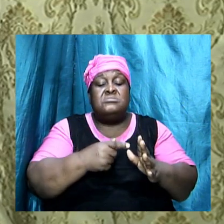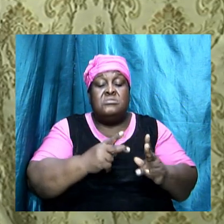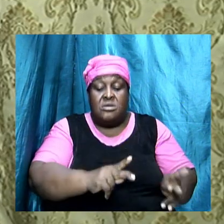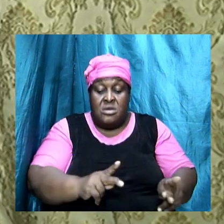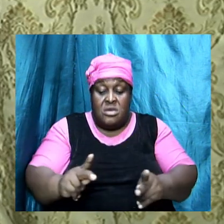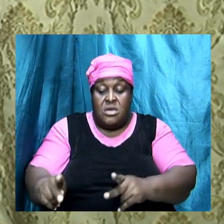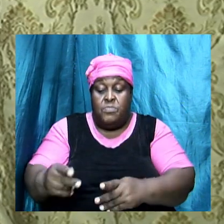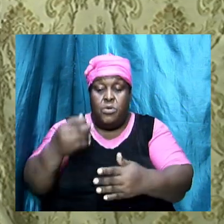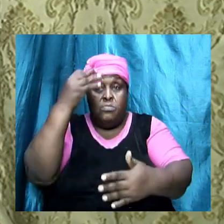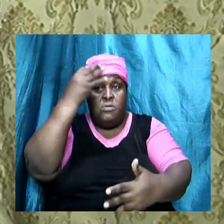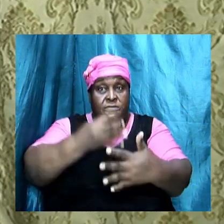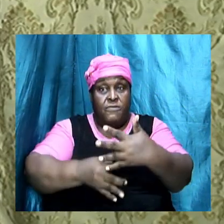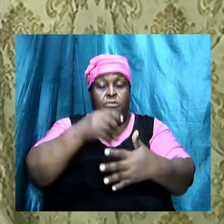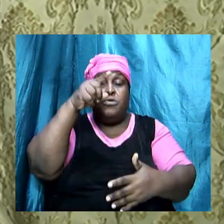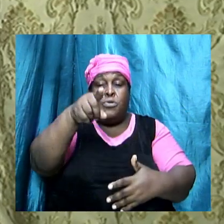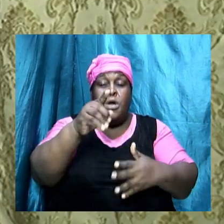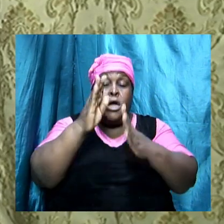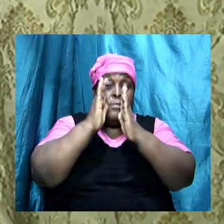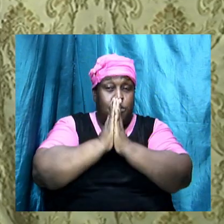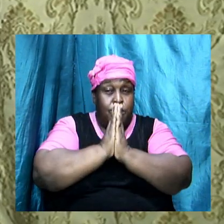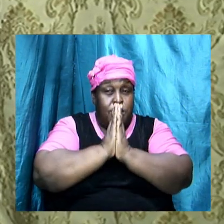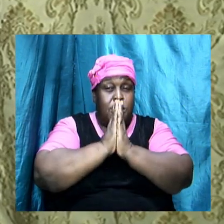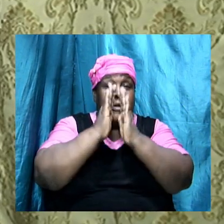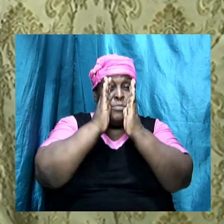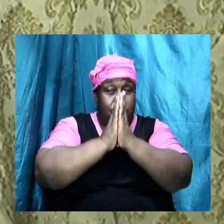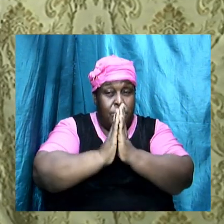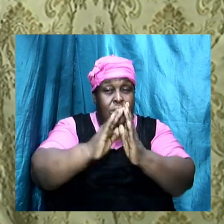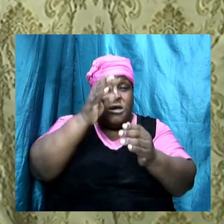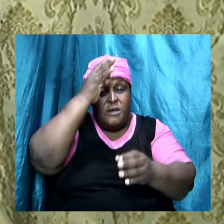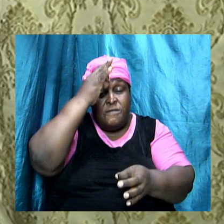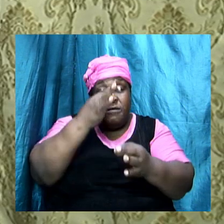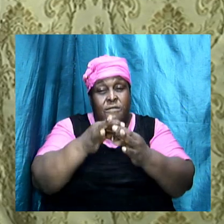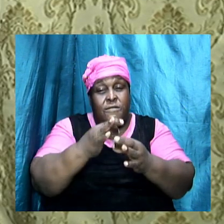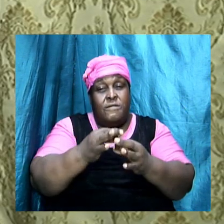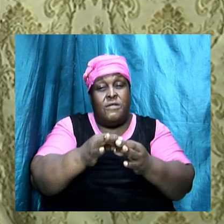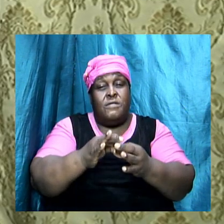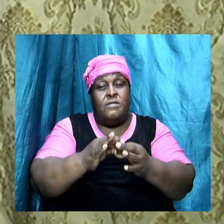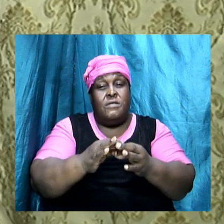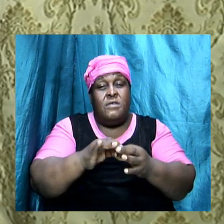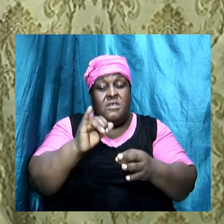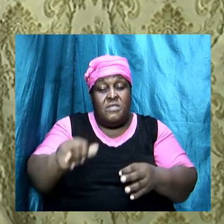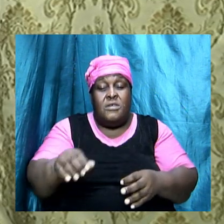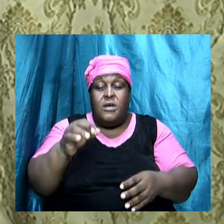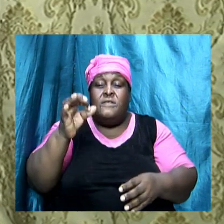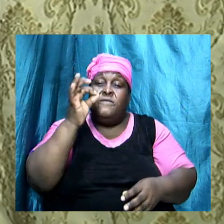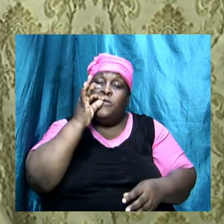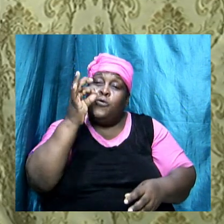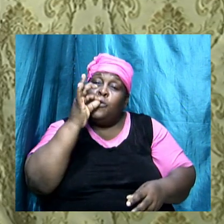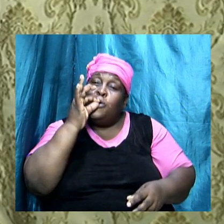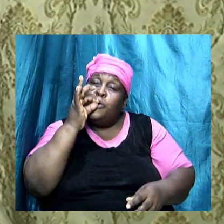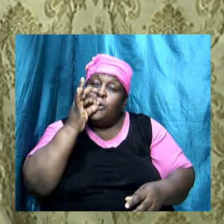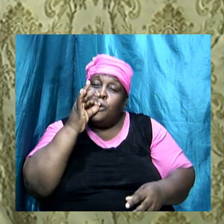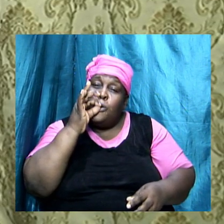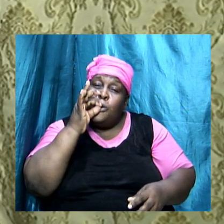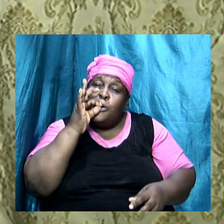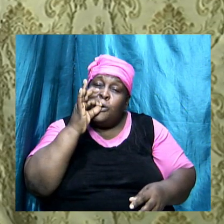the prior of faith, that food is consecrated irrespective of what it is.